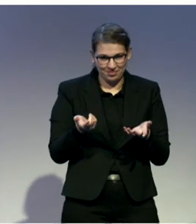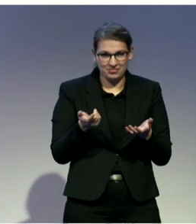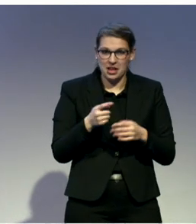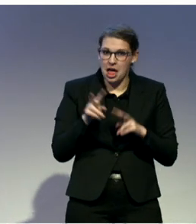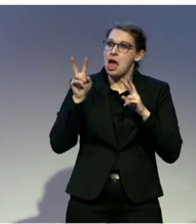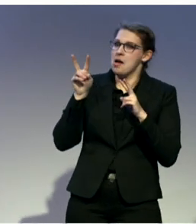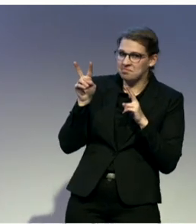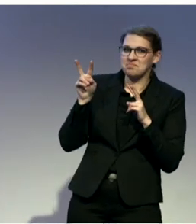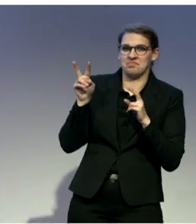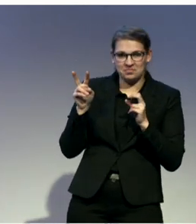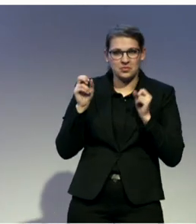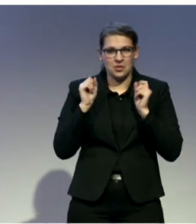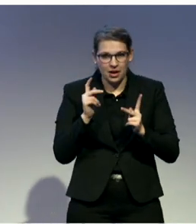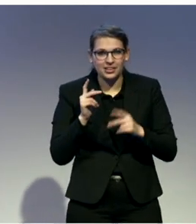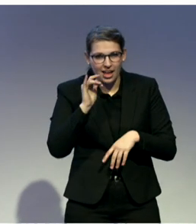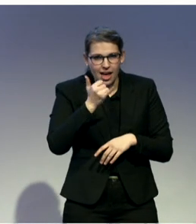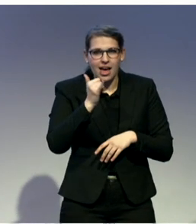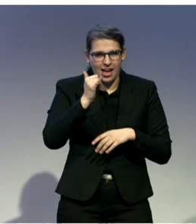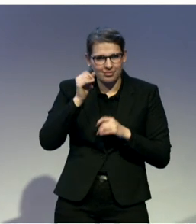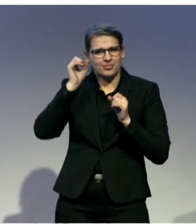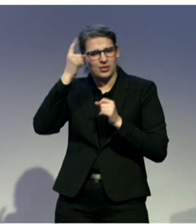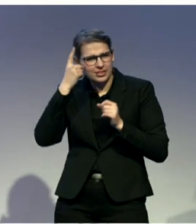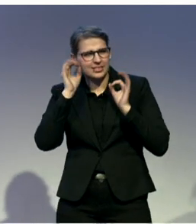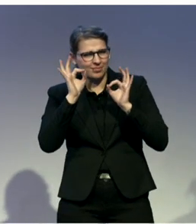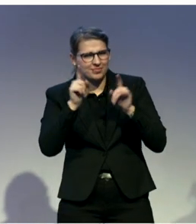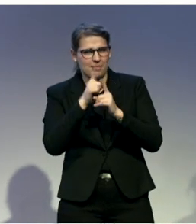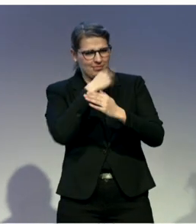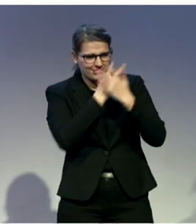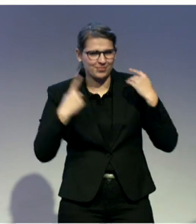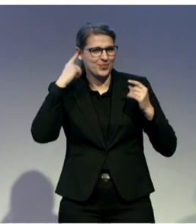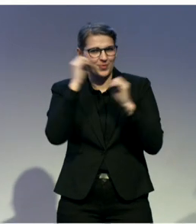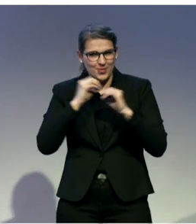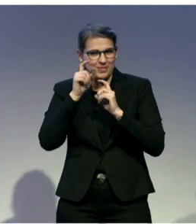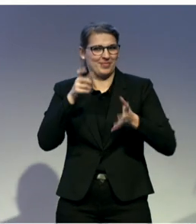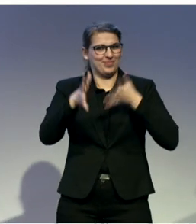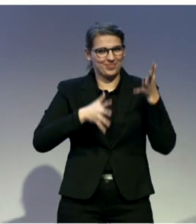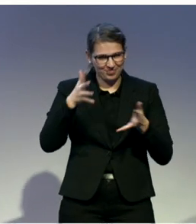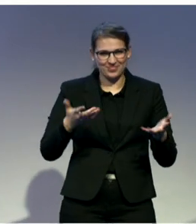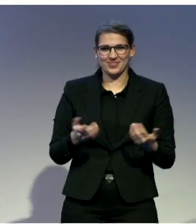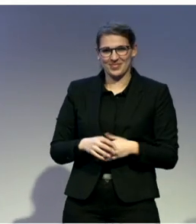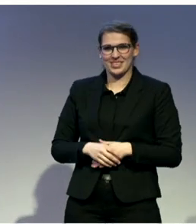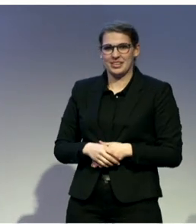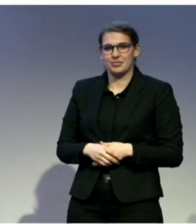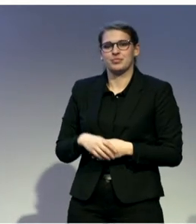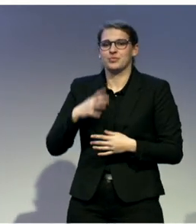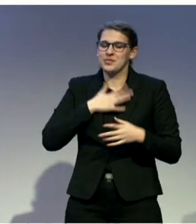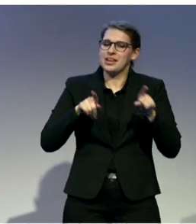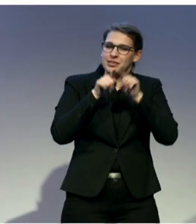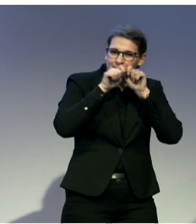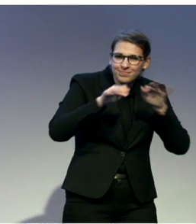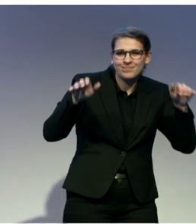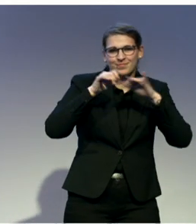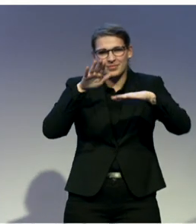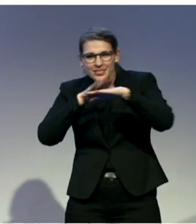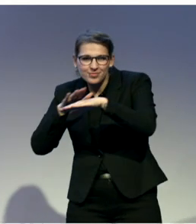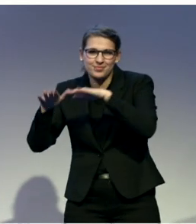this thing. And if I was titling my lecture in creating a trend, I think that the best tool that we used is